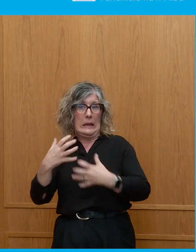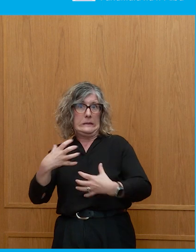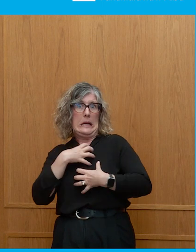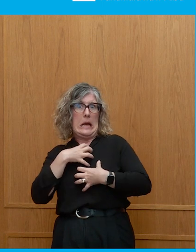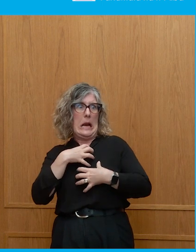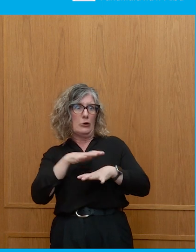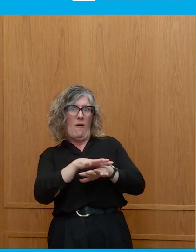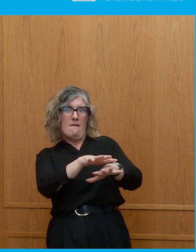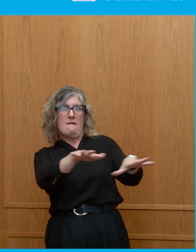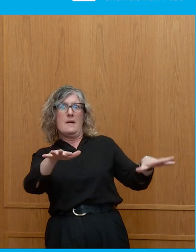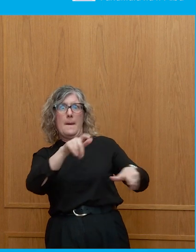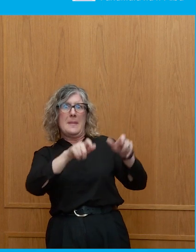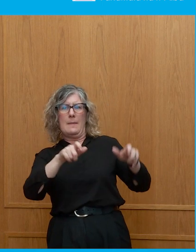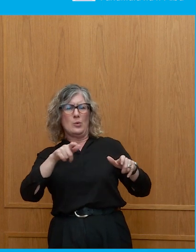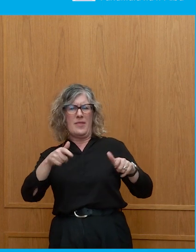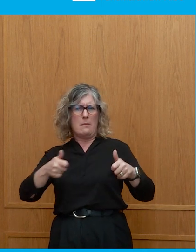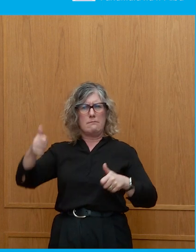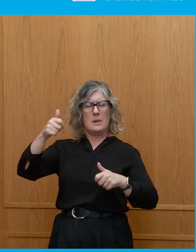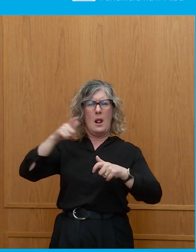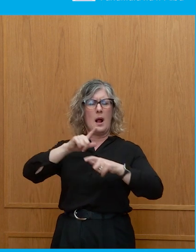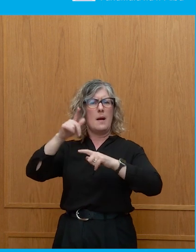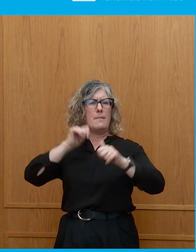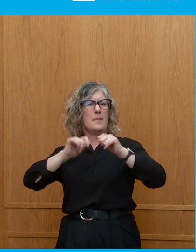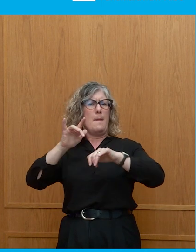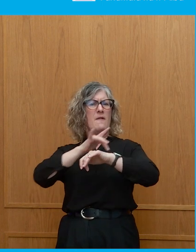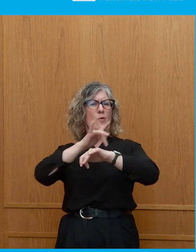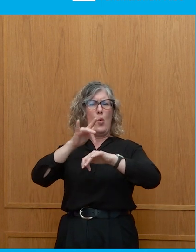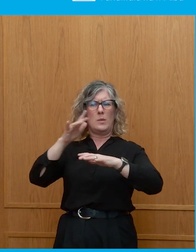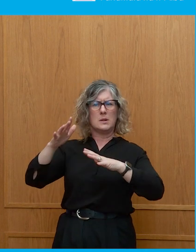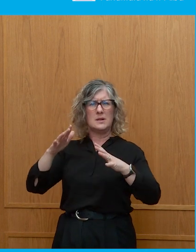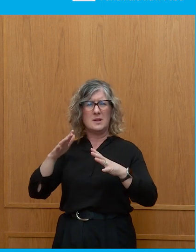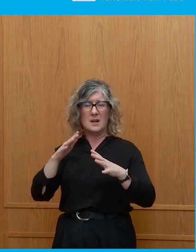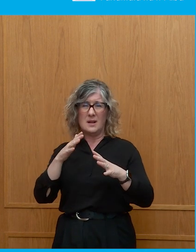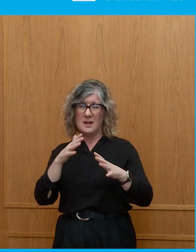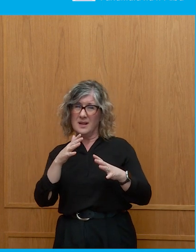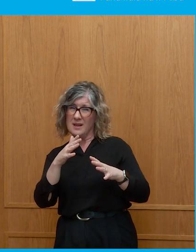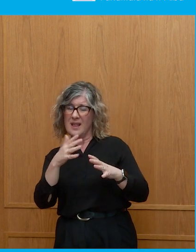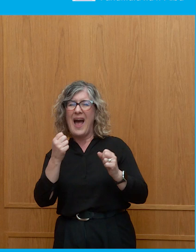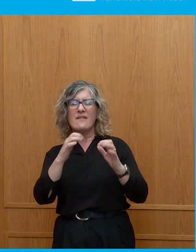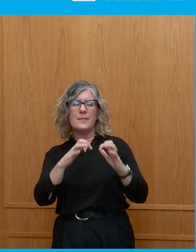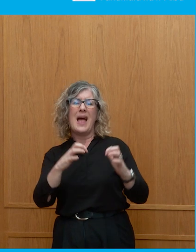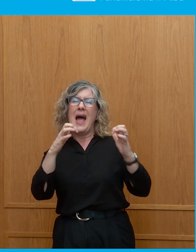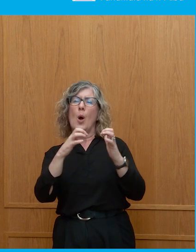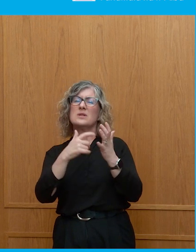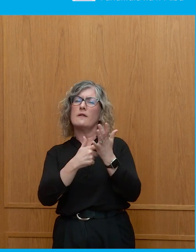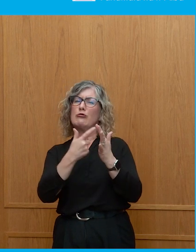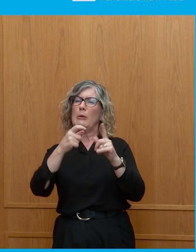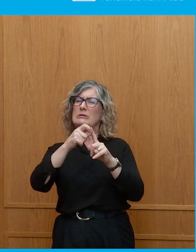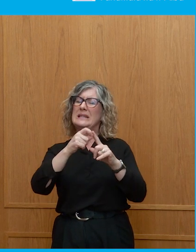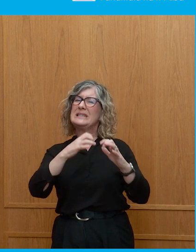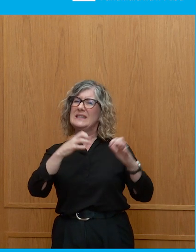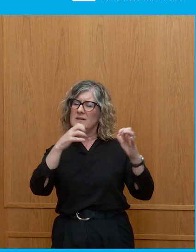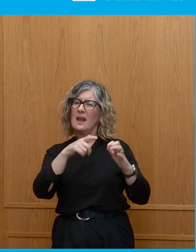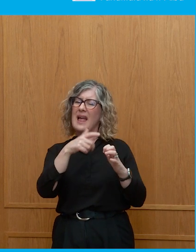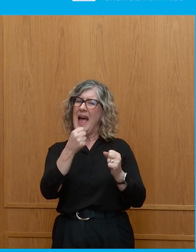felt the need – you talk performative, like the House of Representatives. It's not performative, per se, because they have the power of the budget, of the